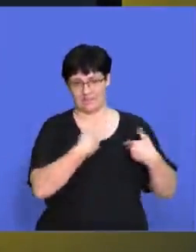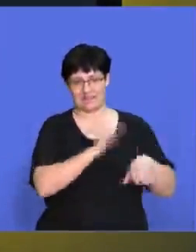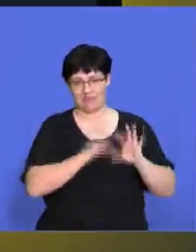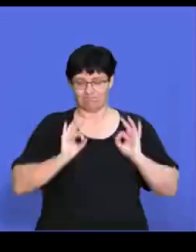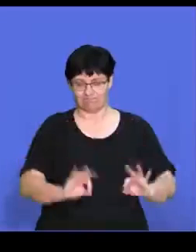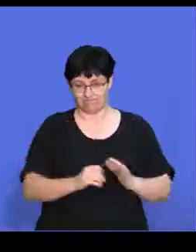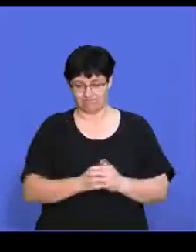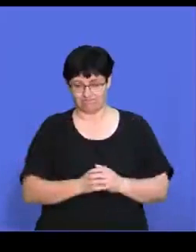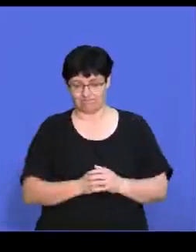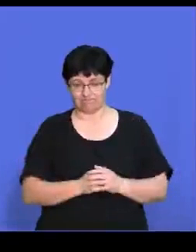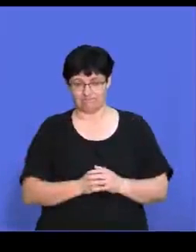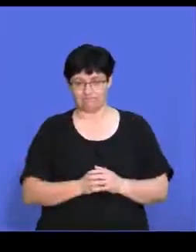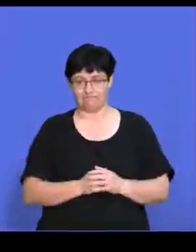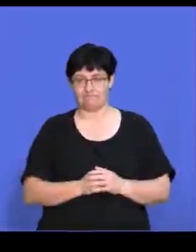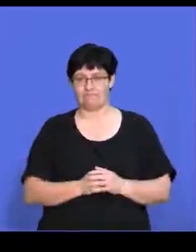there and then.